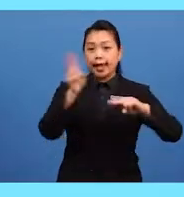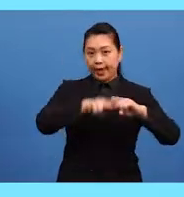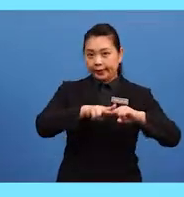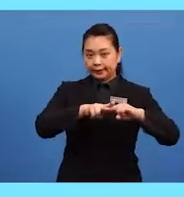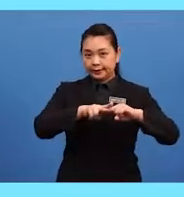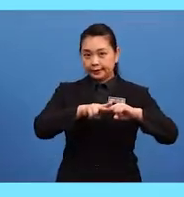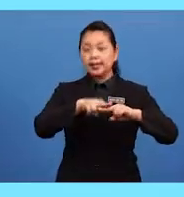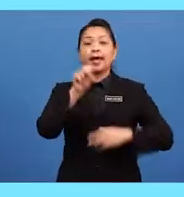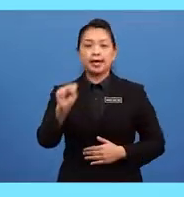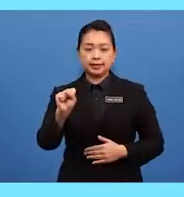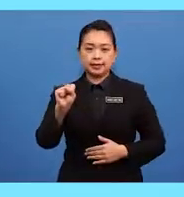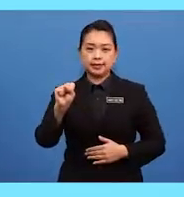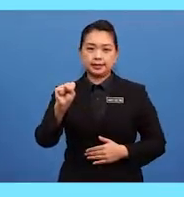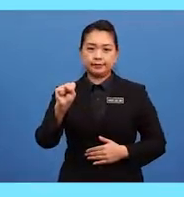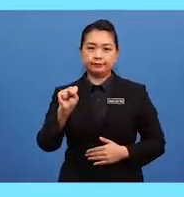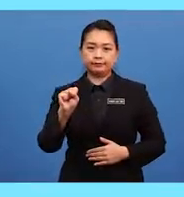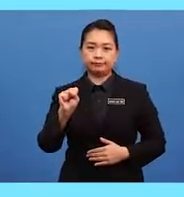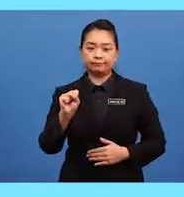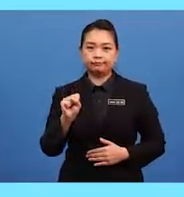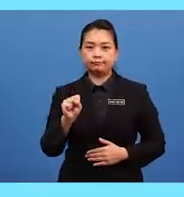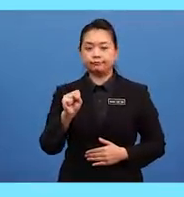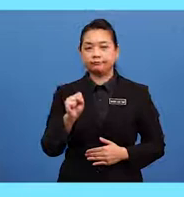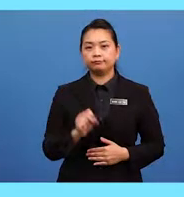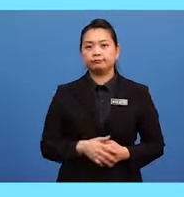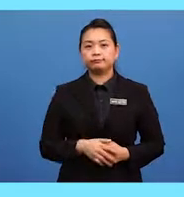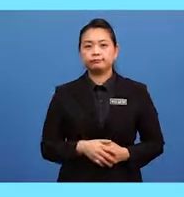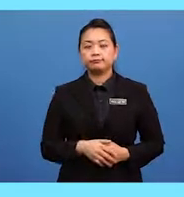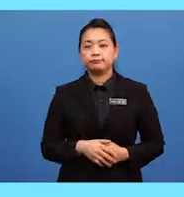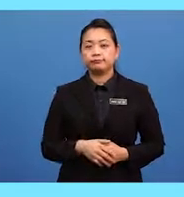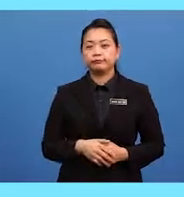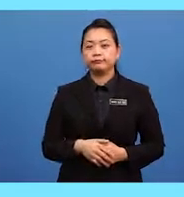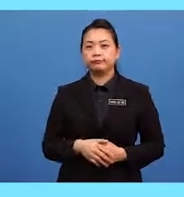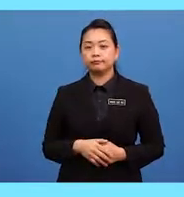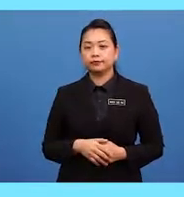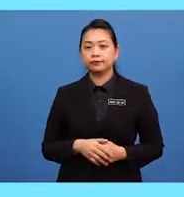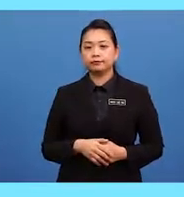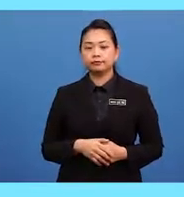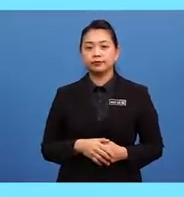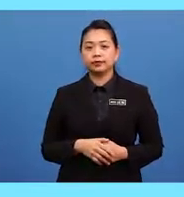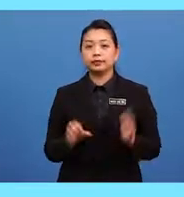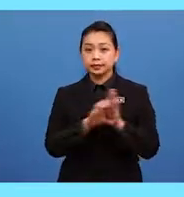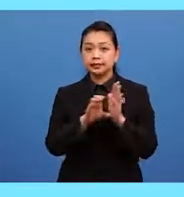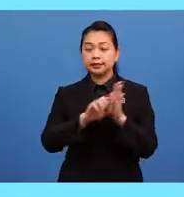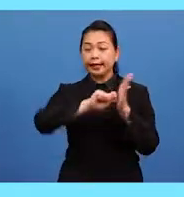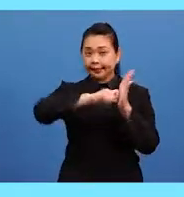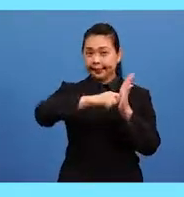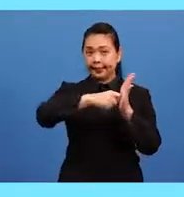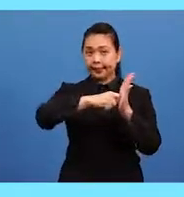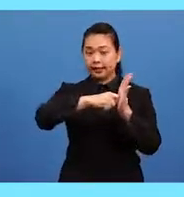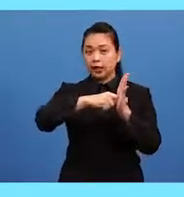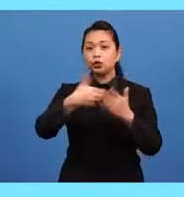S. For instance, key. Since the letter Y